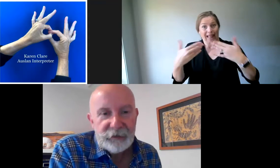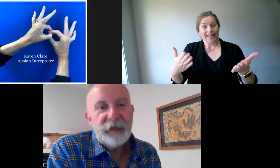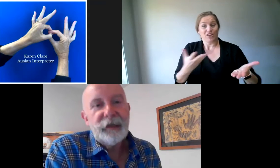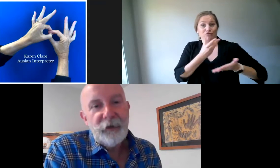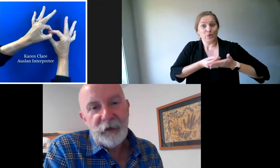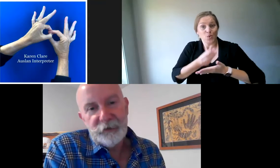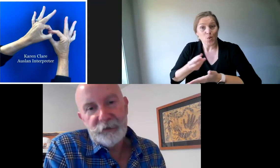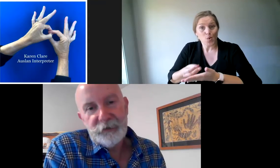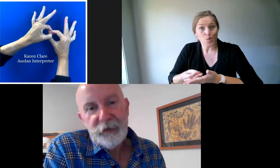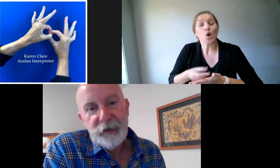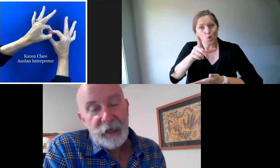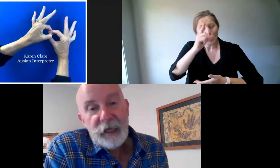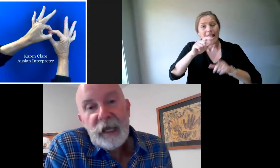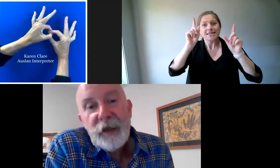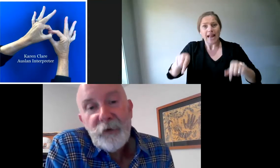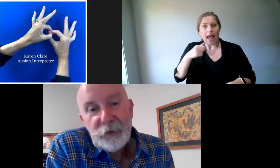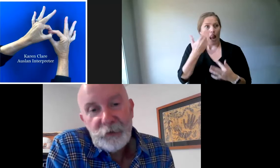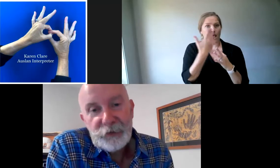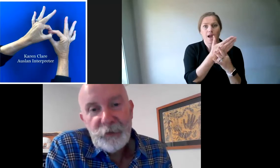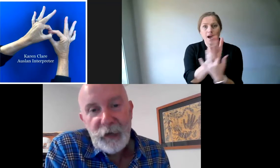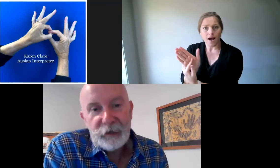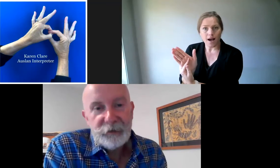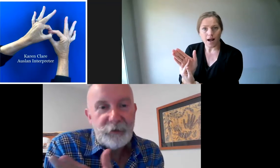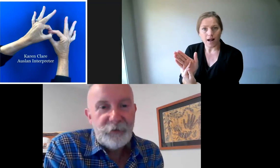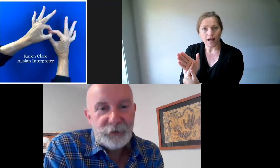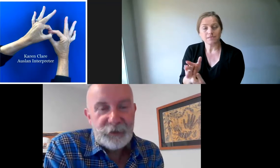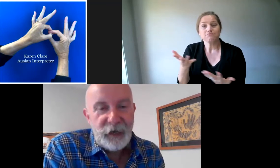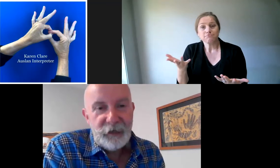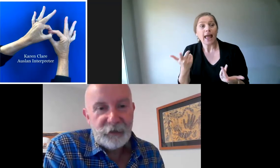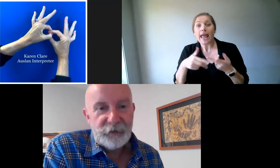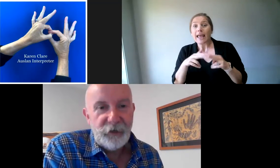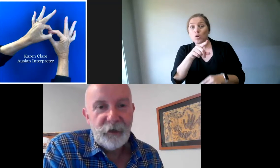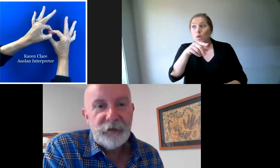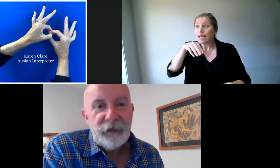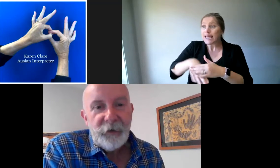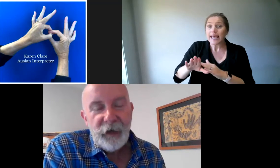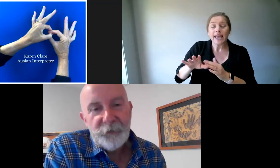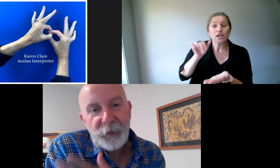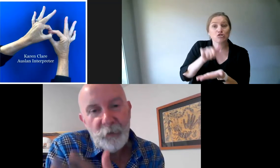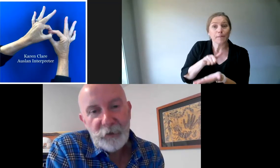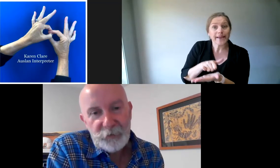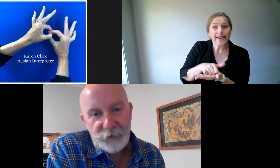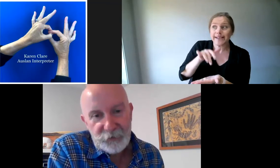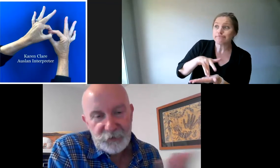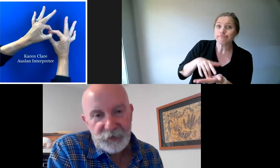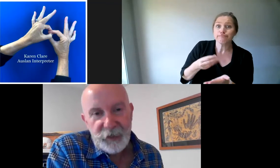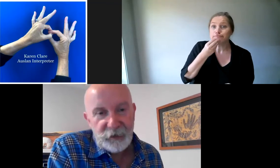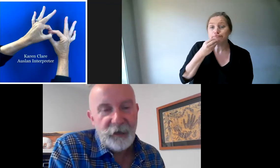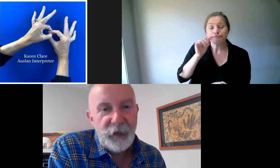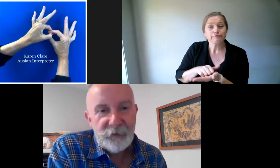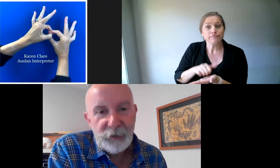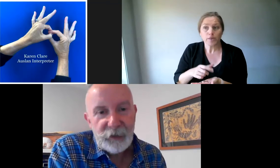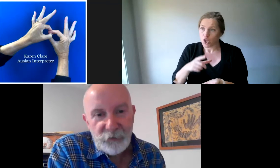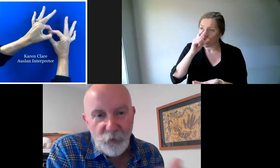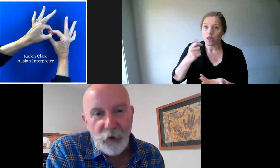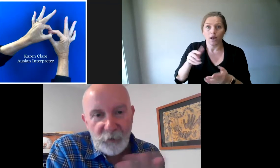sending the letters, if you're at the supermarket and they've got to stand outside, one of the resources is our